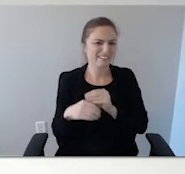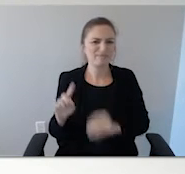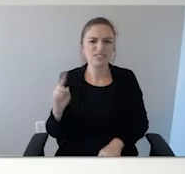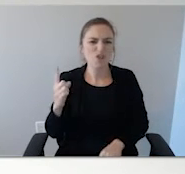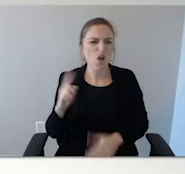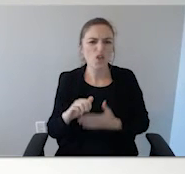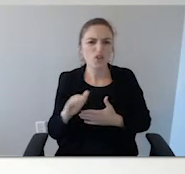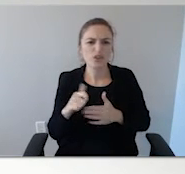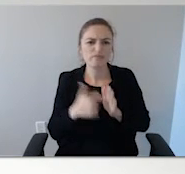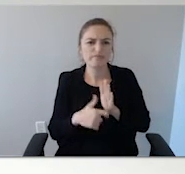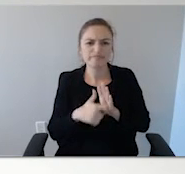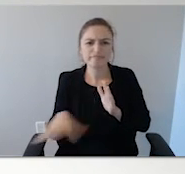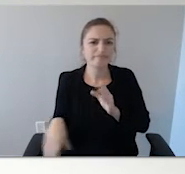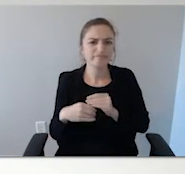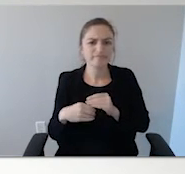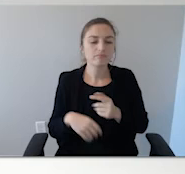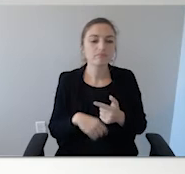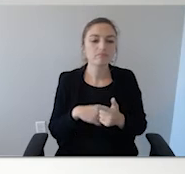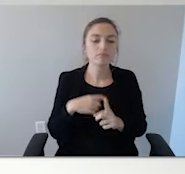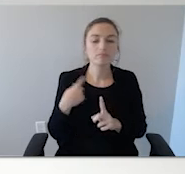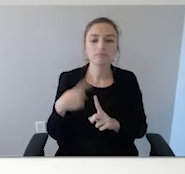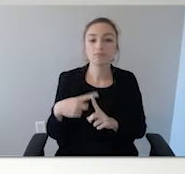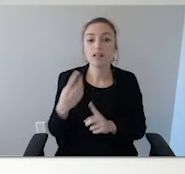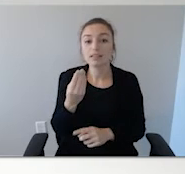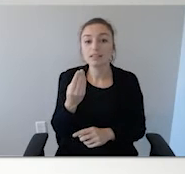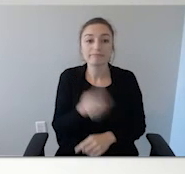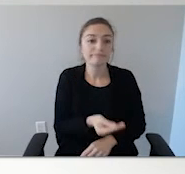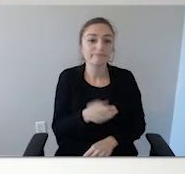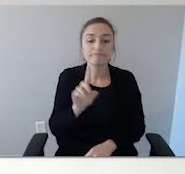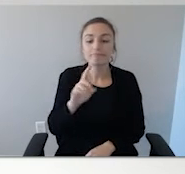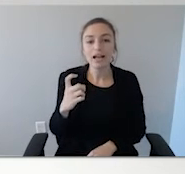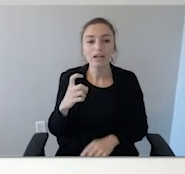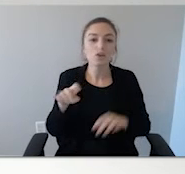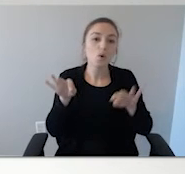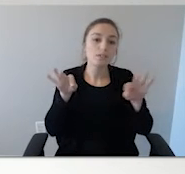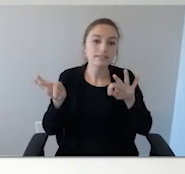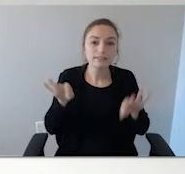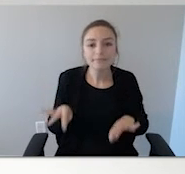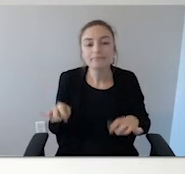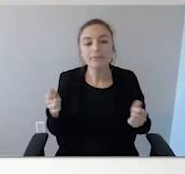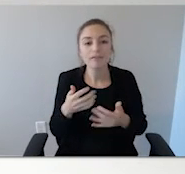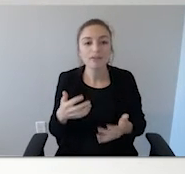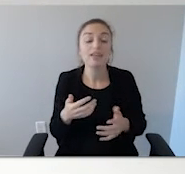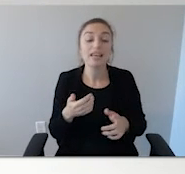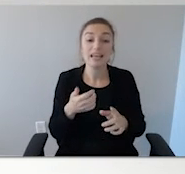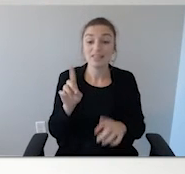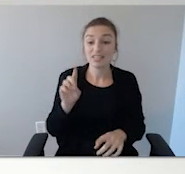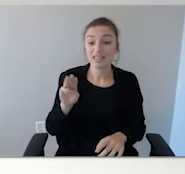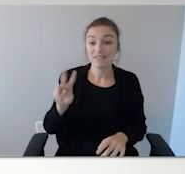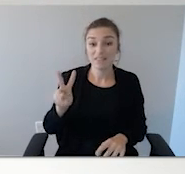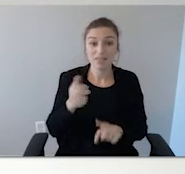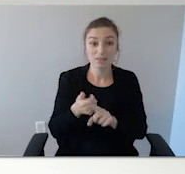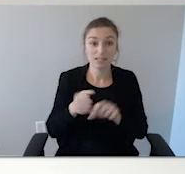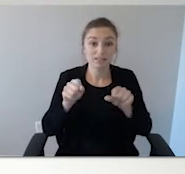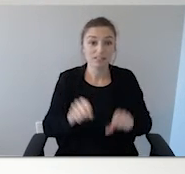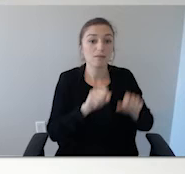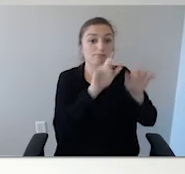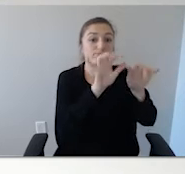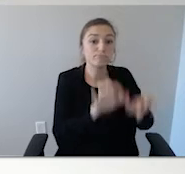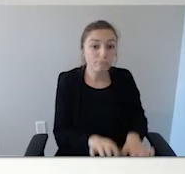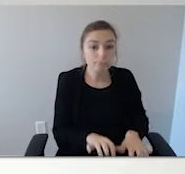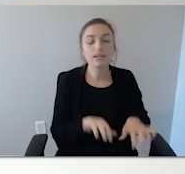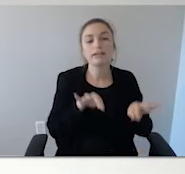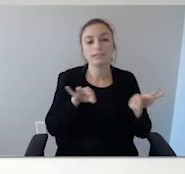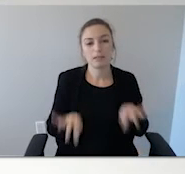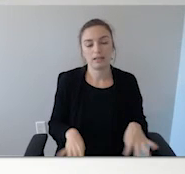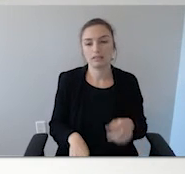extra. And they provide them with the information they need to prove that this child has a... if my daughter was down to the I didn't even make